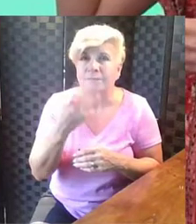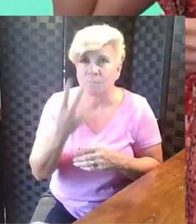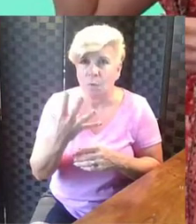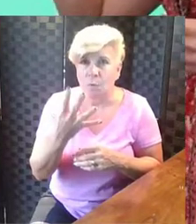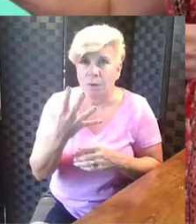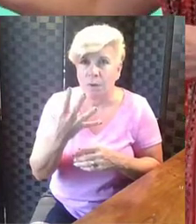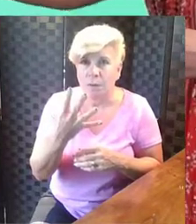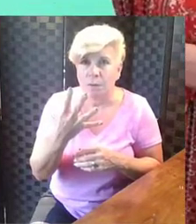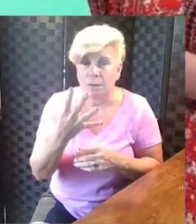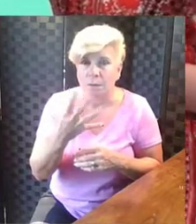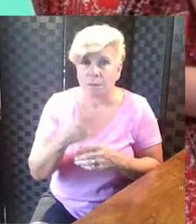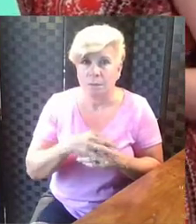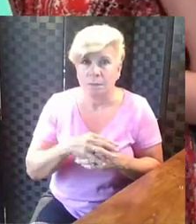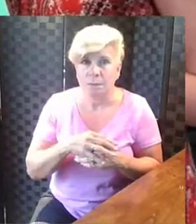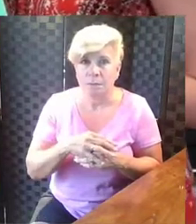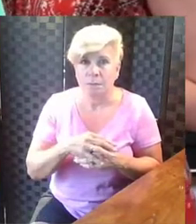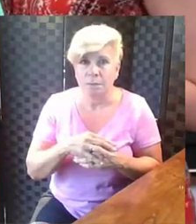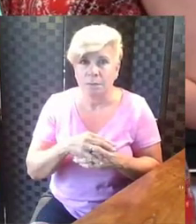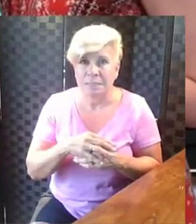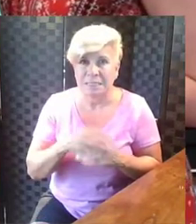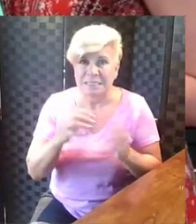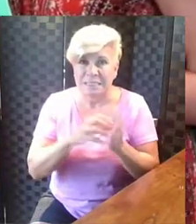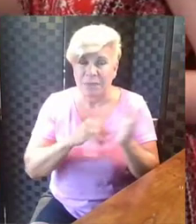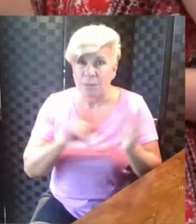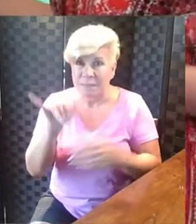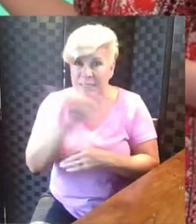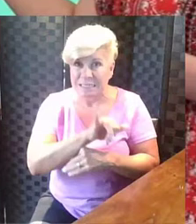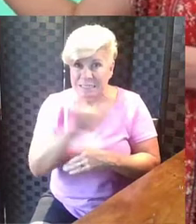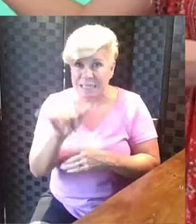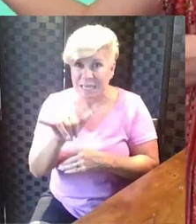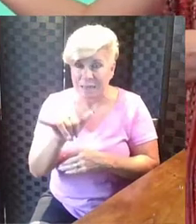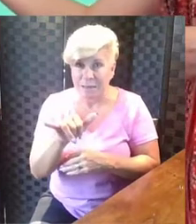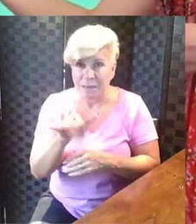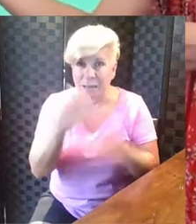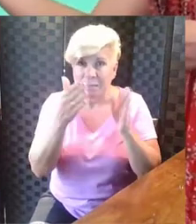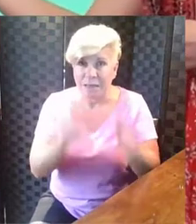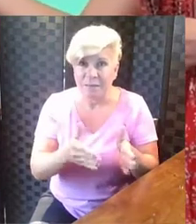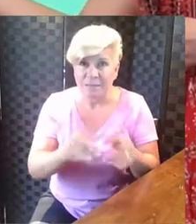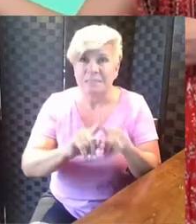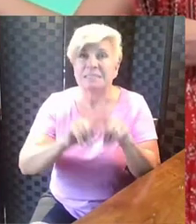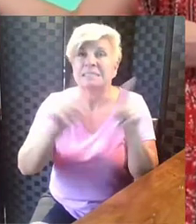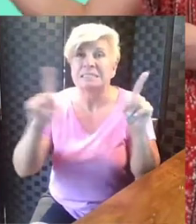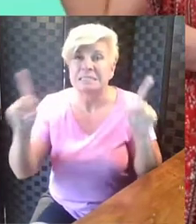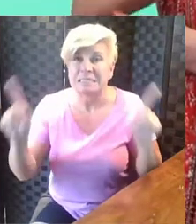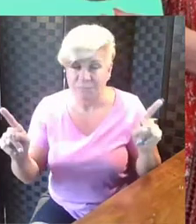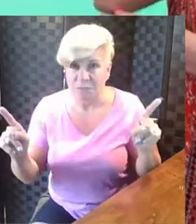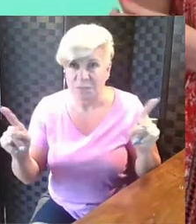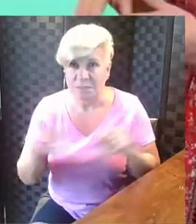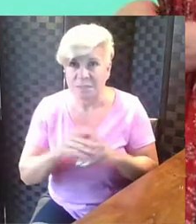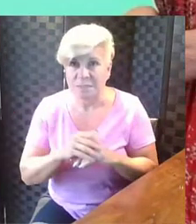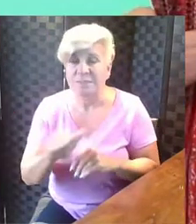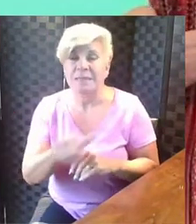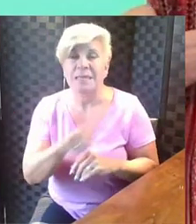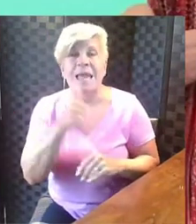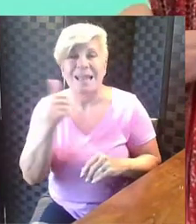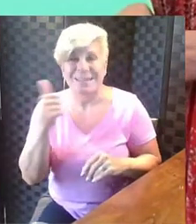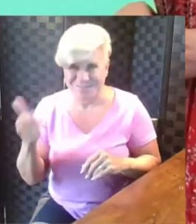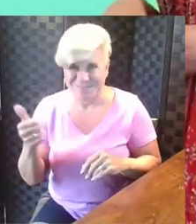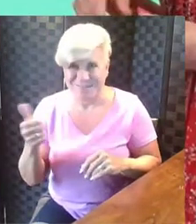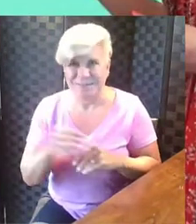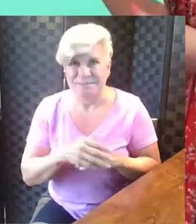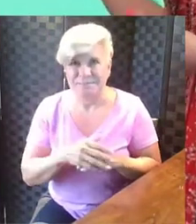Four. So if we take away the amount that were the same, we're going to be left with the difference, the extra.